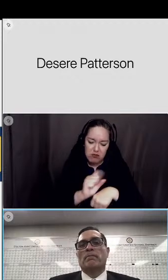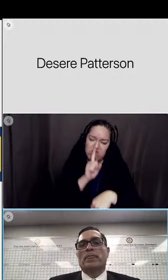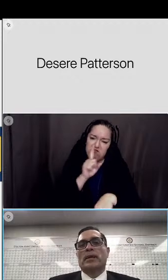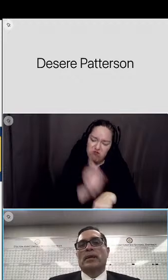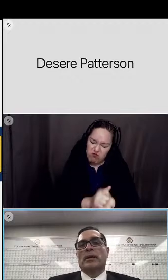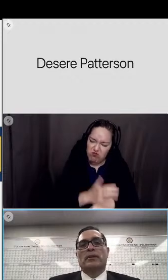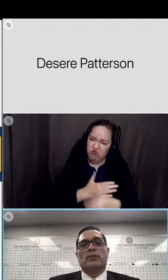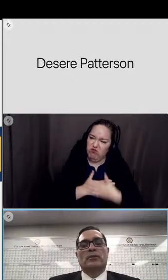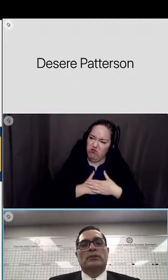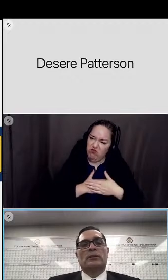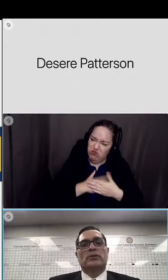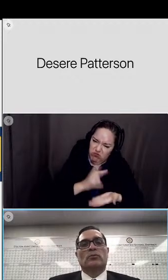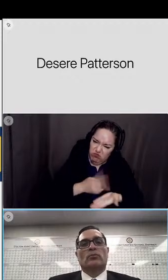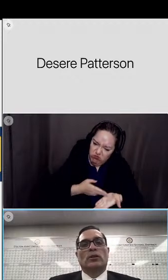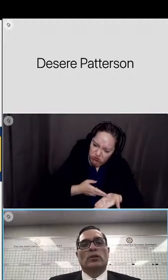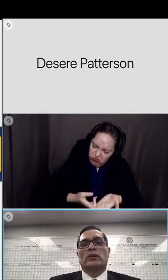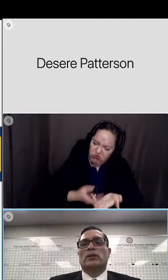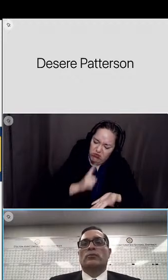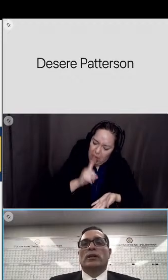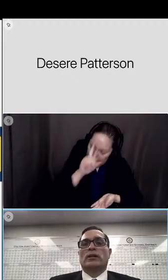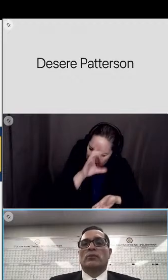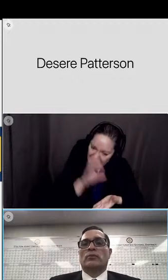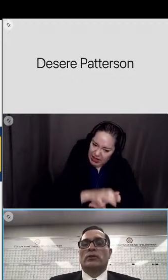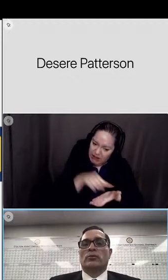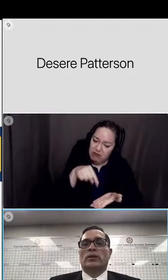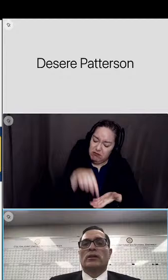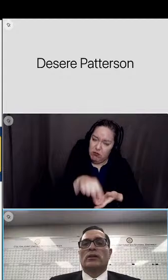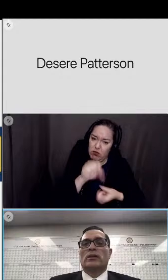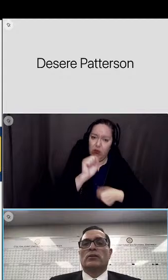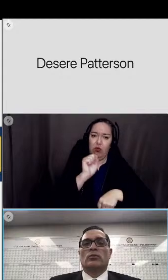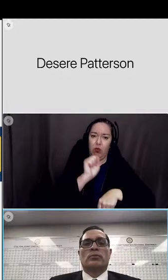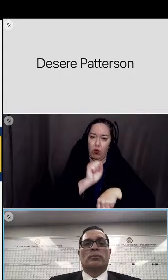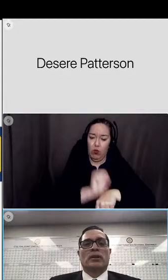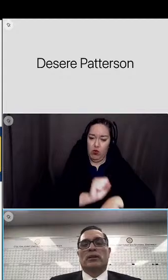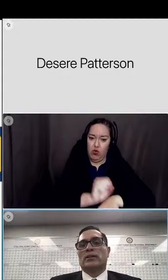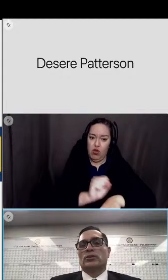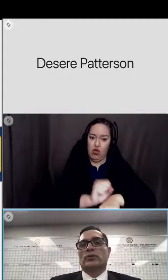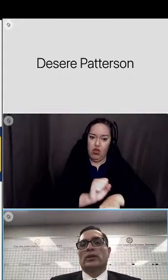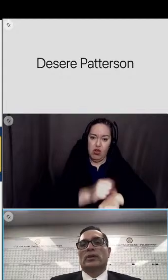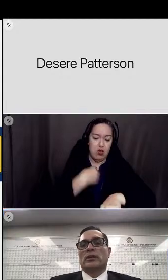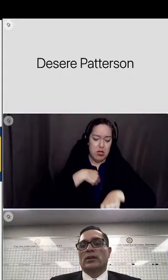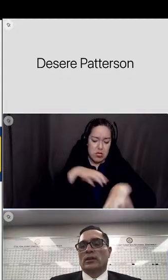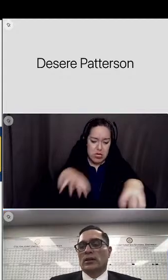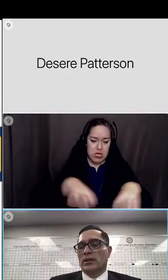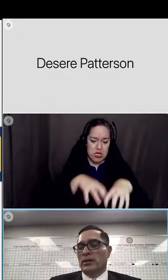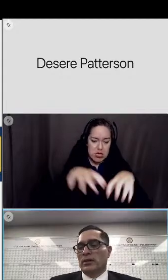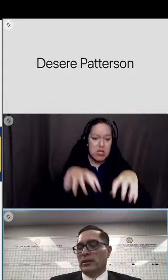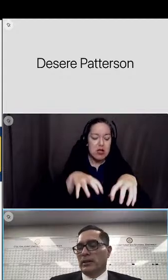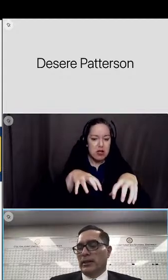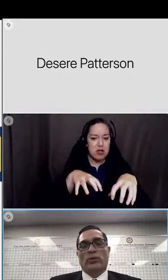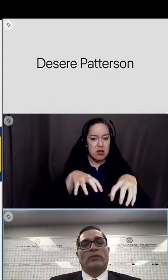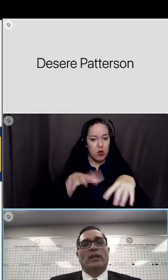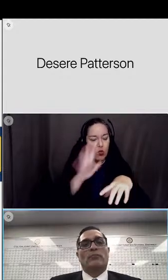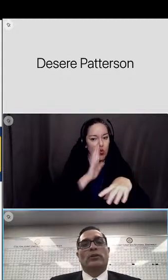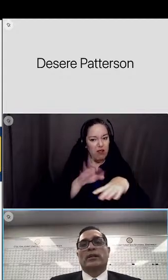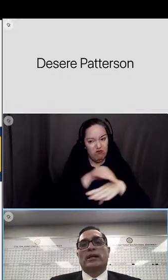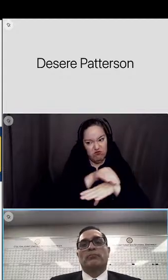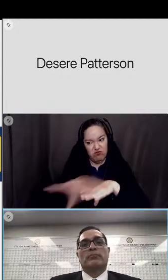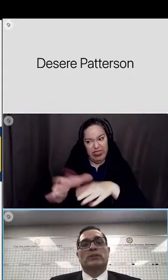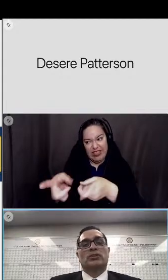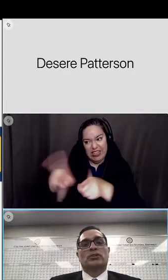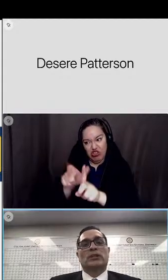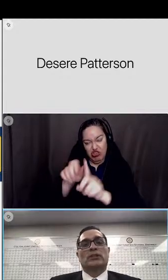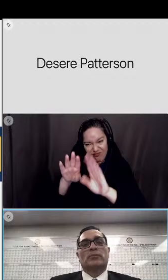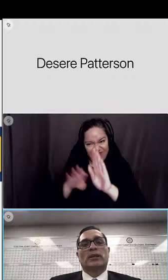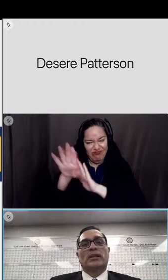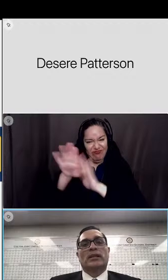heart that though this is the work we that we're doing will propel our district uh and so we have a lot more to